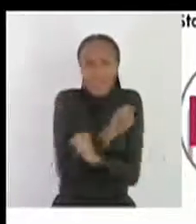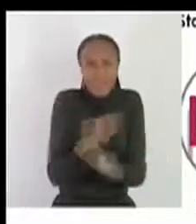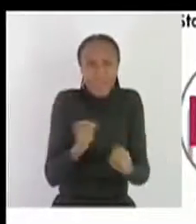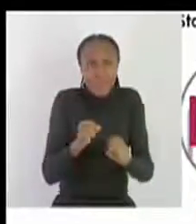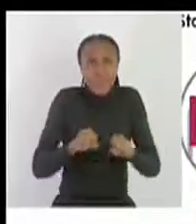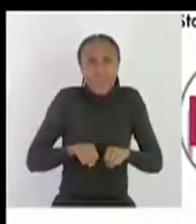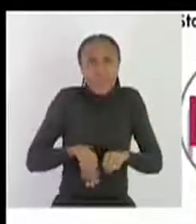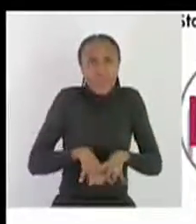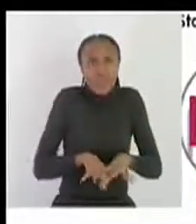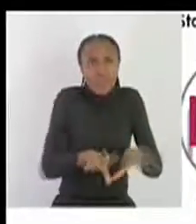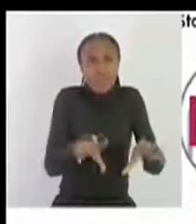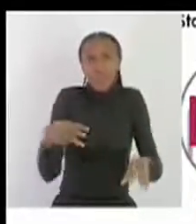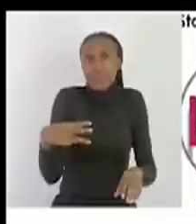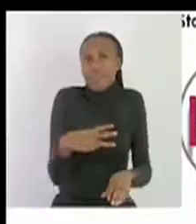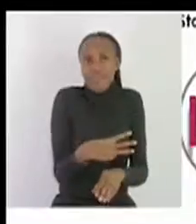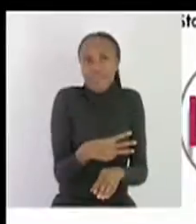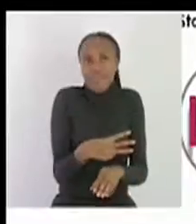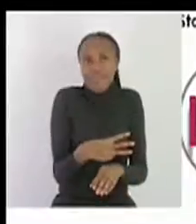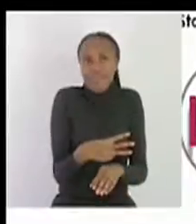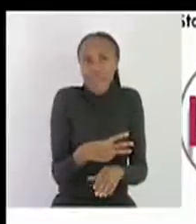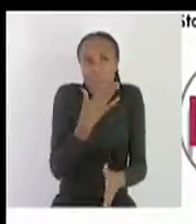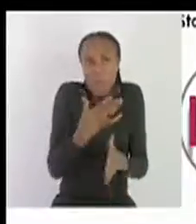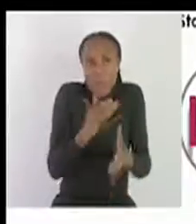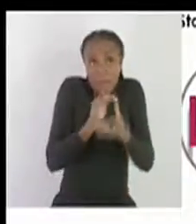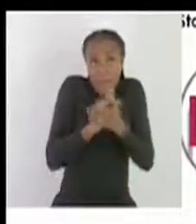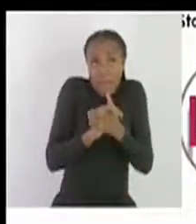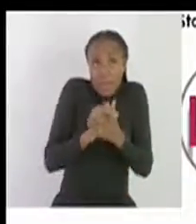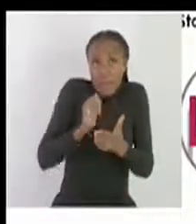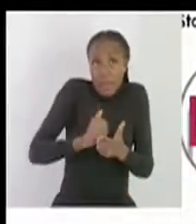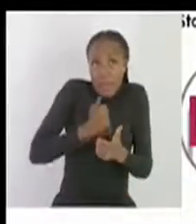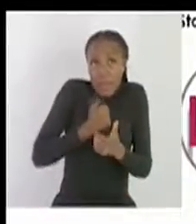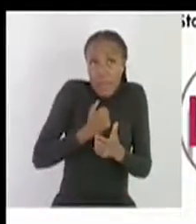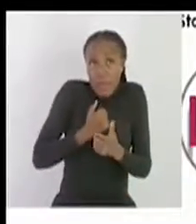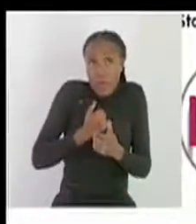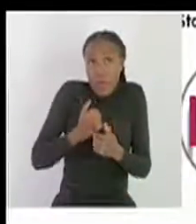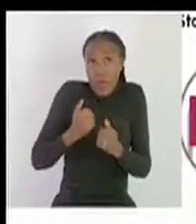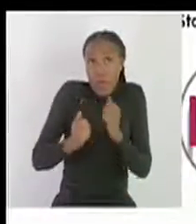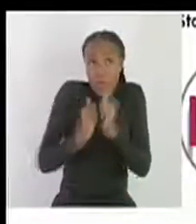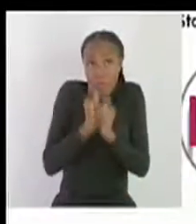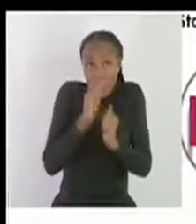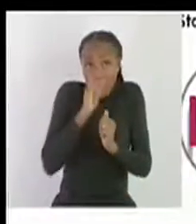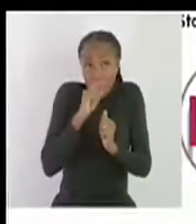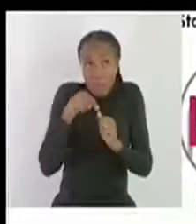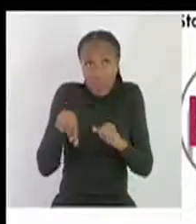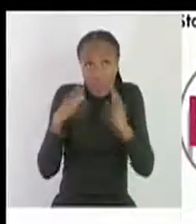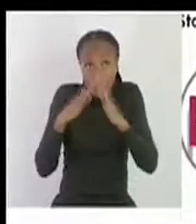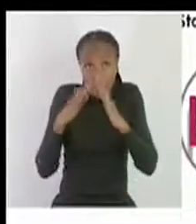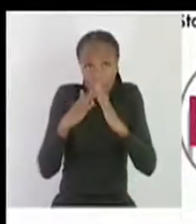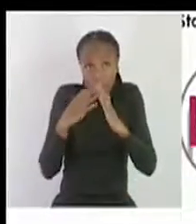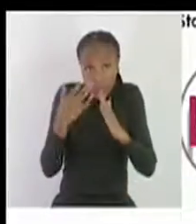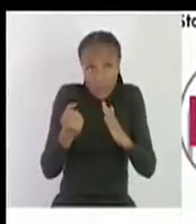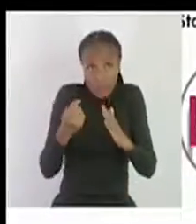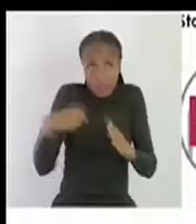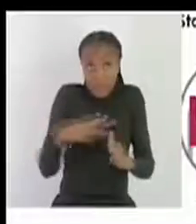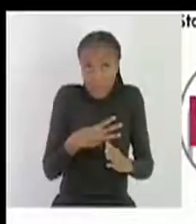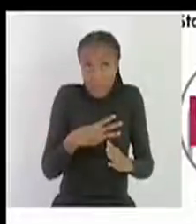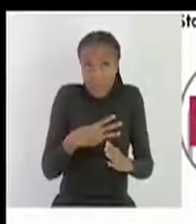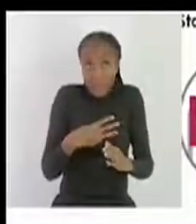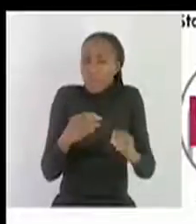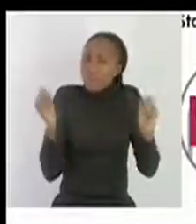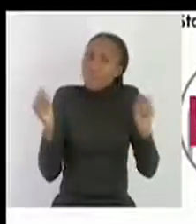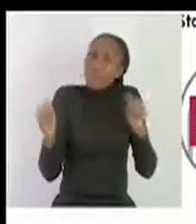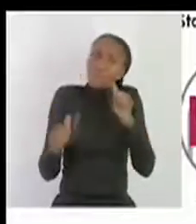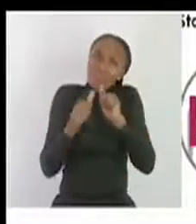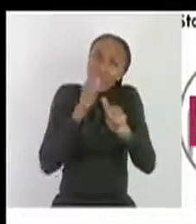so meaning that even if you know that your one of your house mate is HIV positive don't refuse to eat with that person uh just